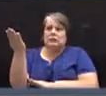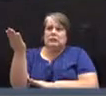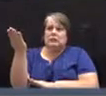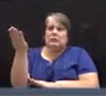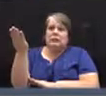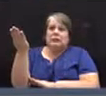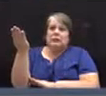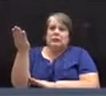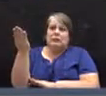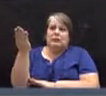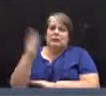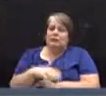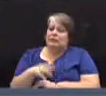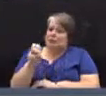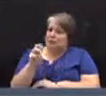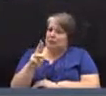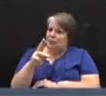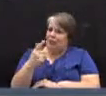Mr. Dimes.